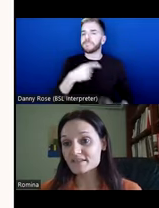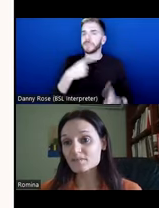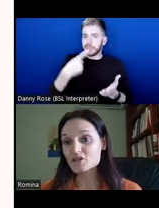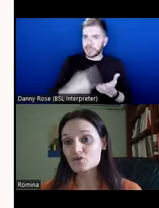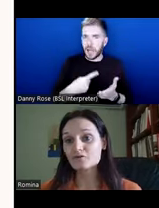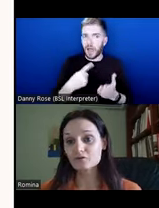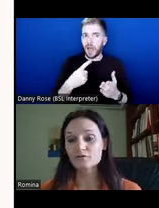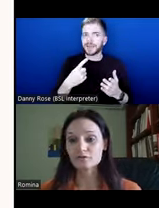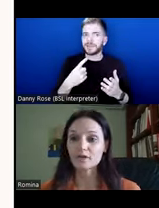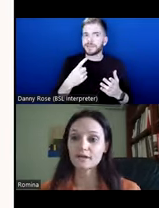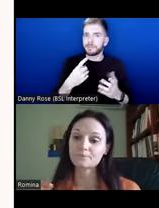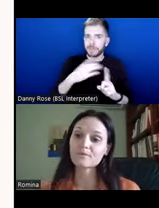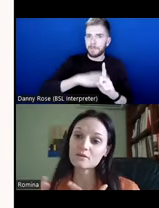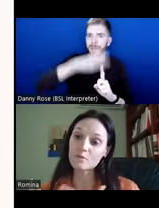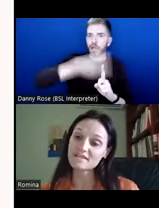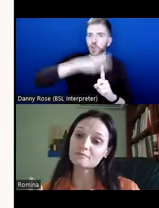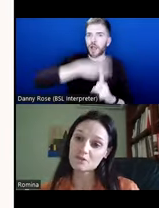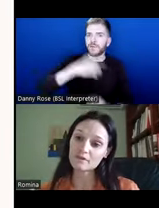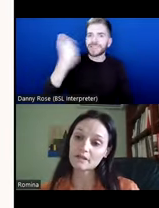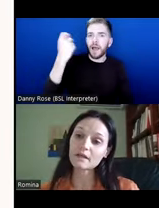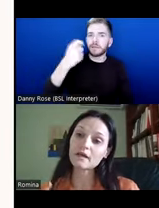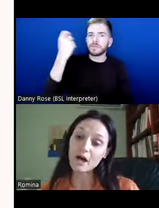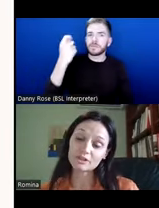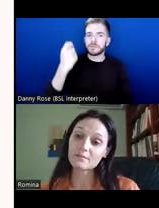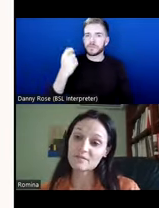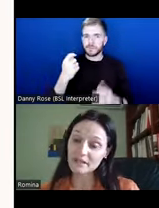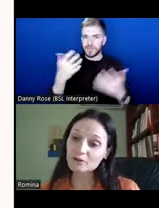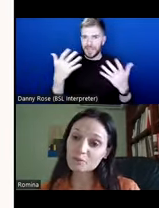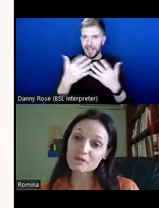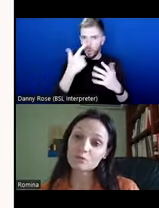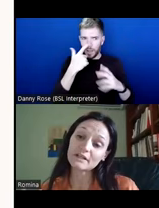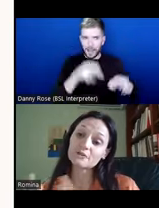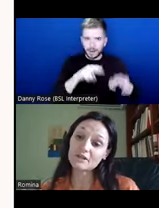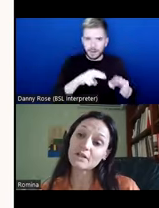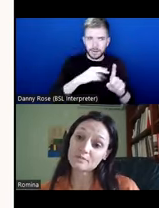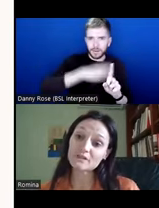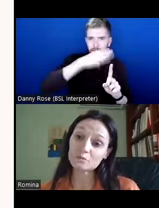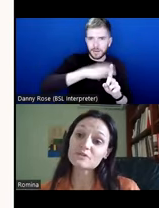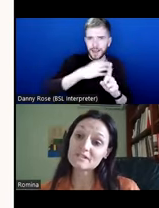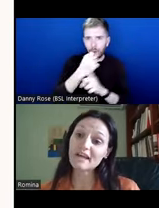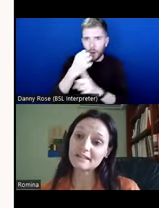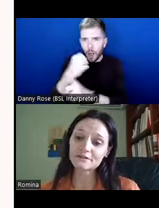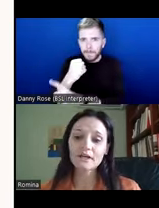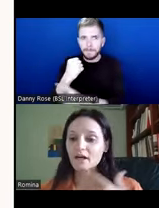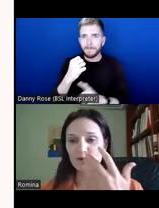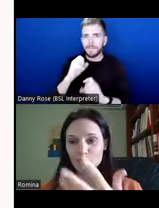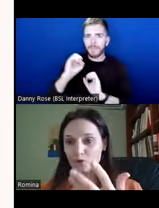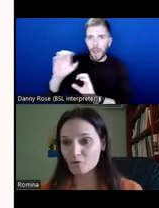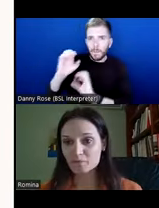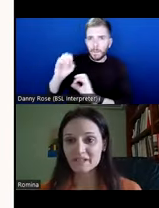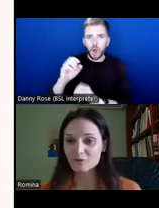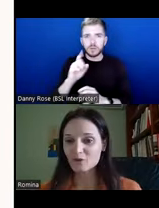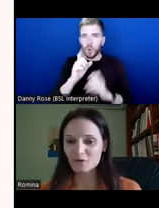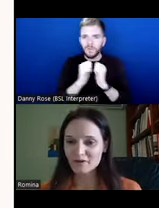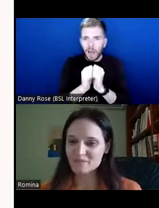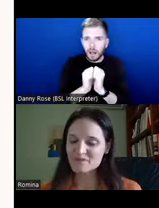success and the measures of the ways of measuring outcomes and outputs and what kind of outcomes and outputs to value. I'm sure you're